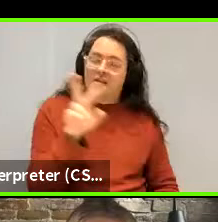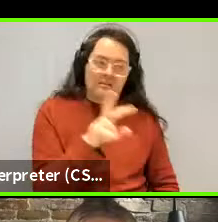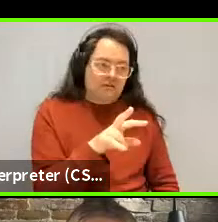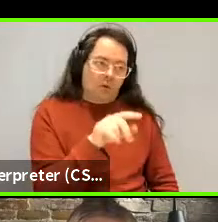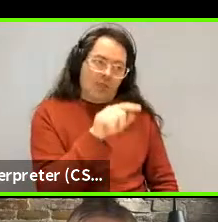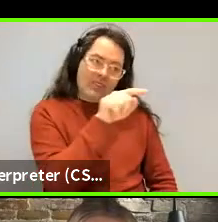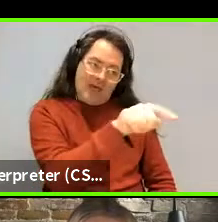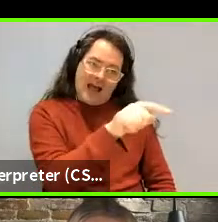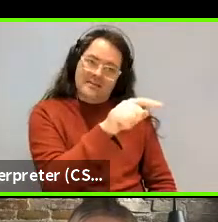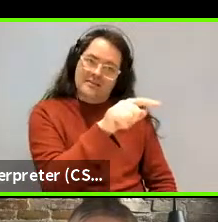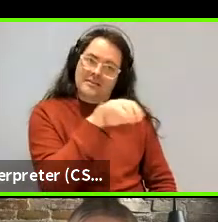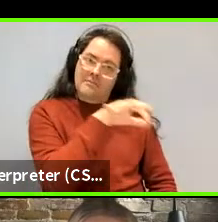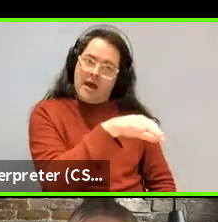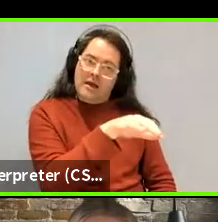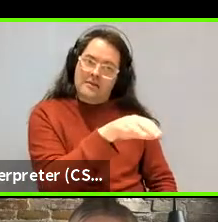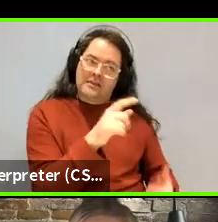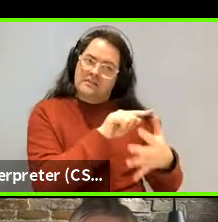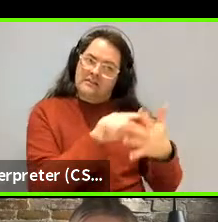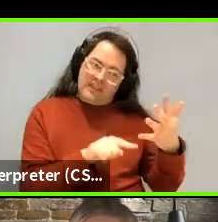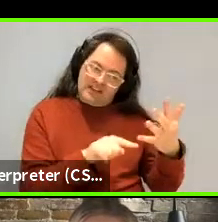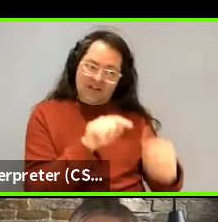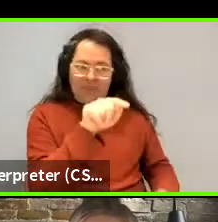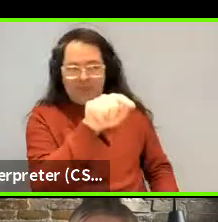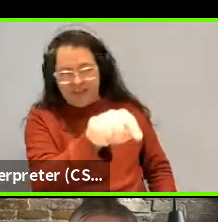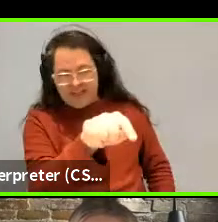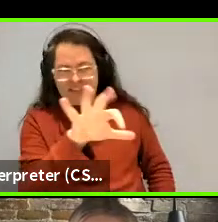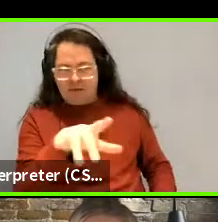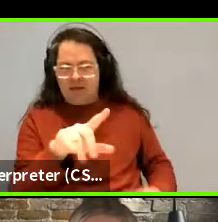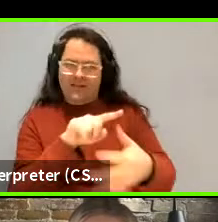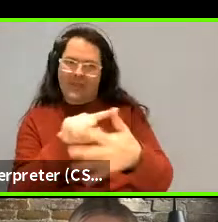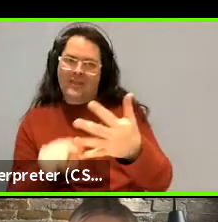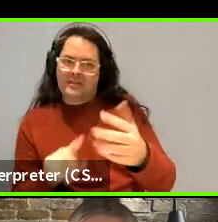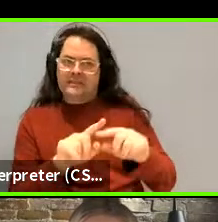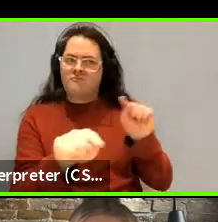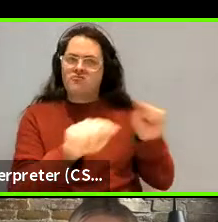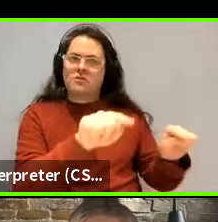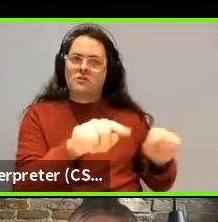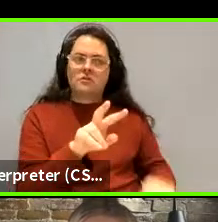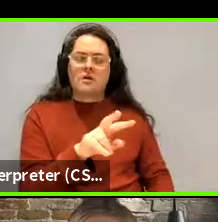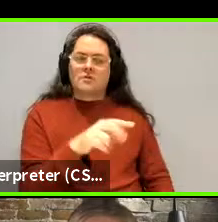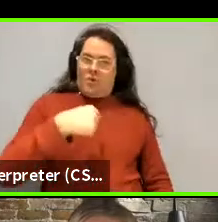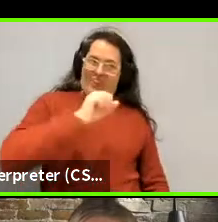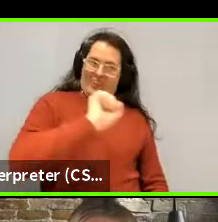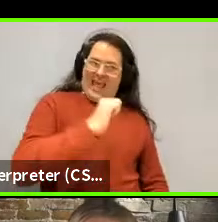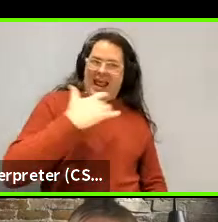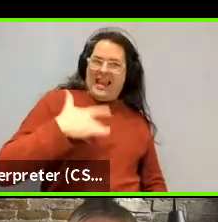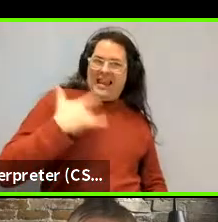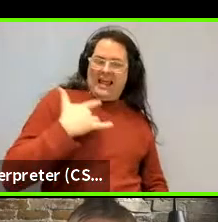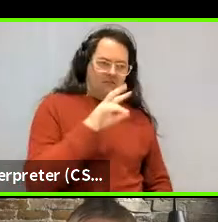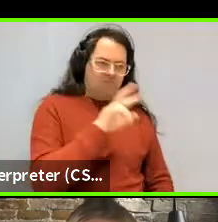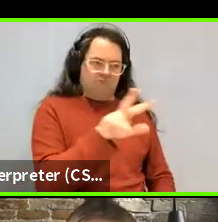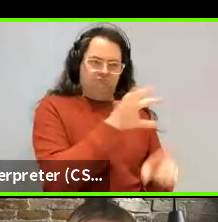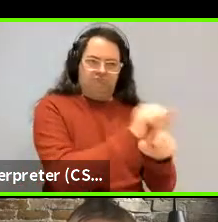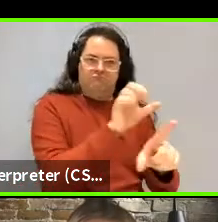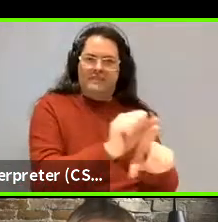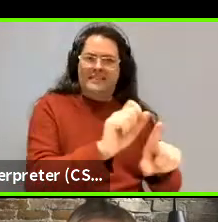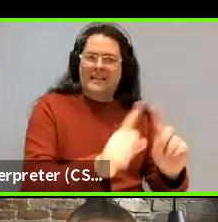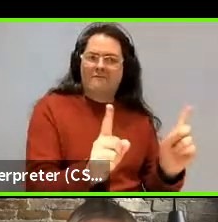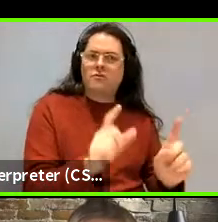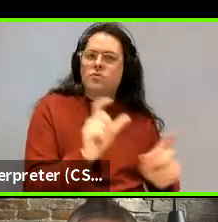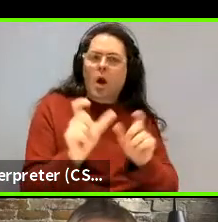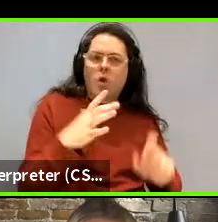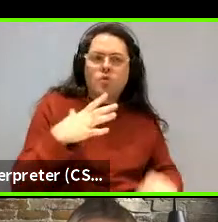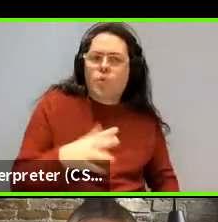different because, you know, they know what the function of those things are. They're very different for them. And so, so anyway. Thank you. Yeah.